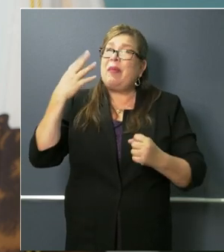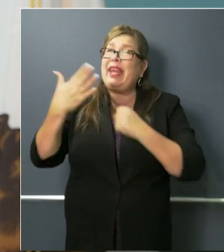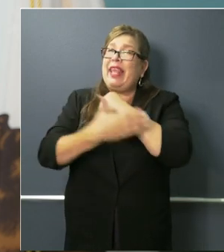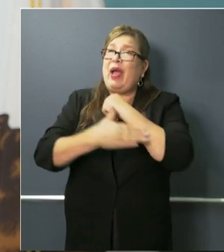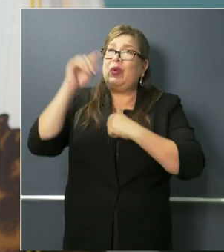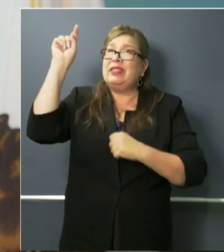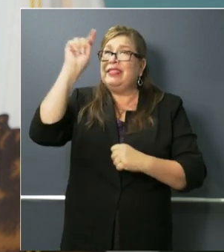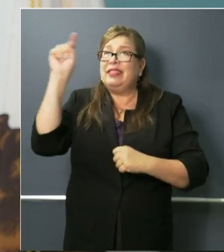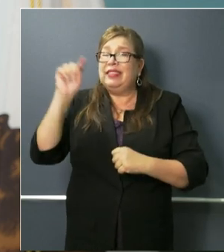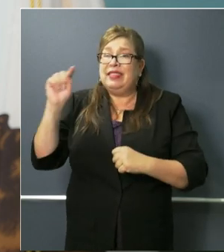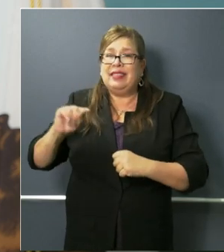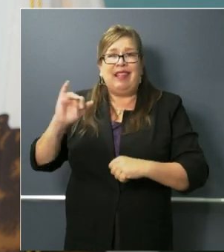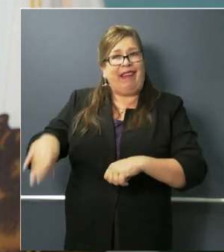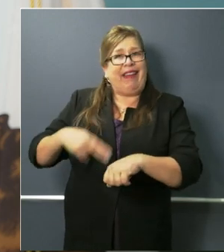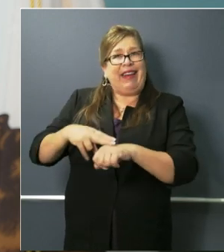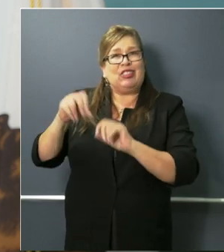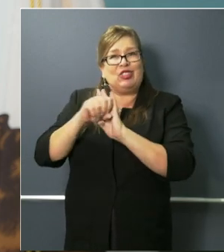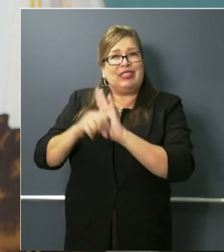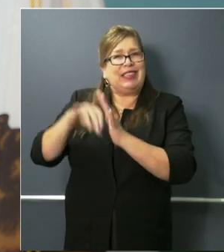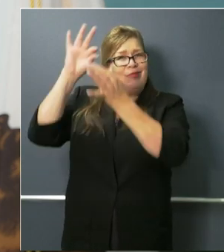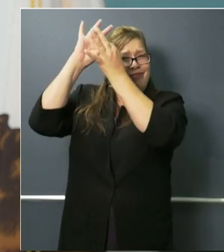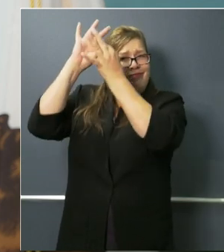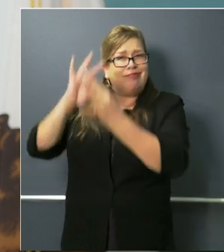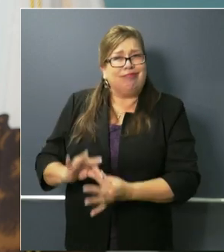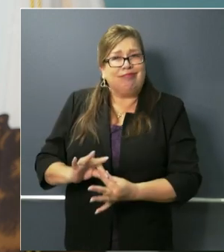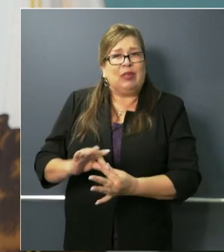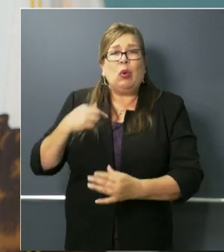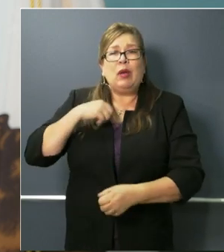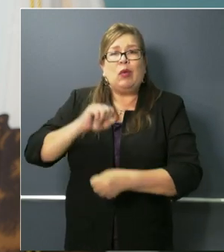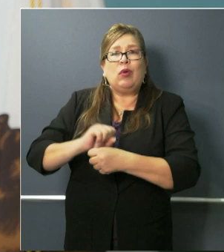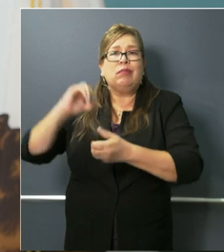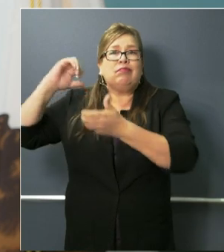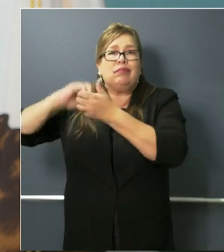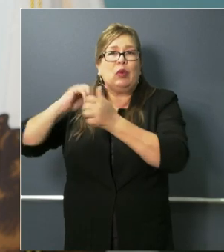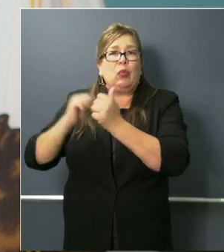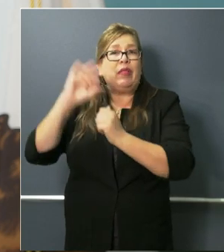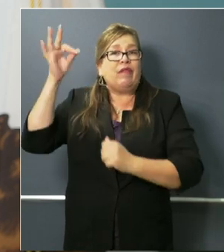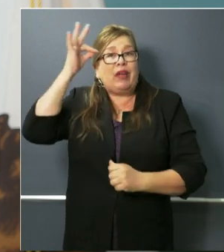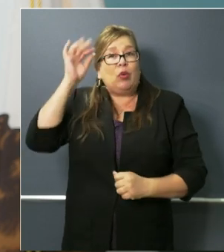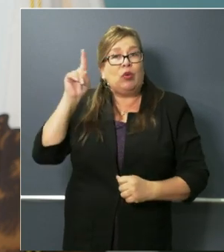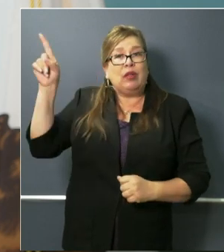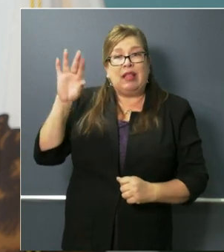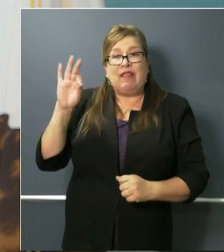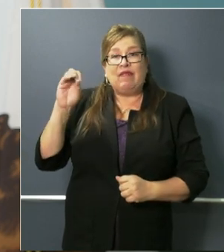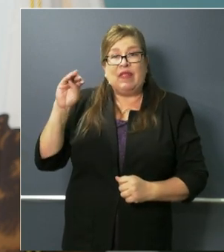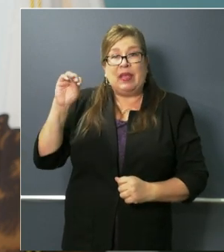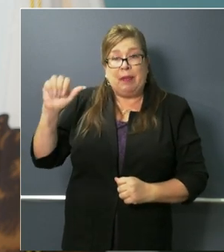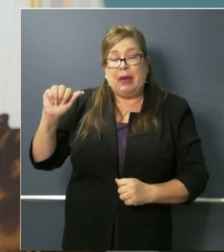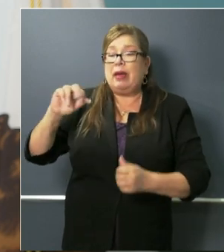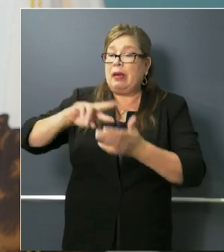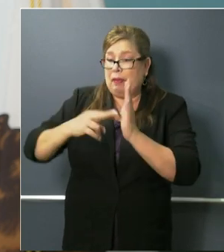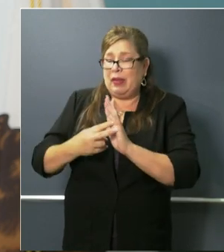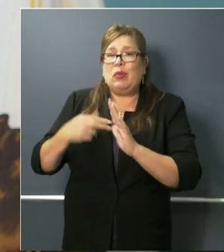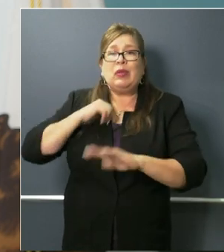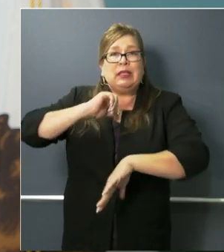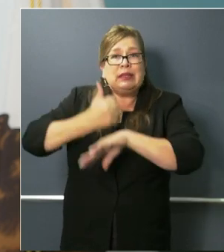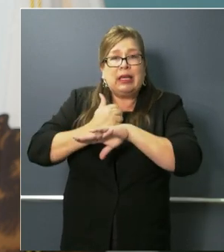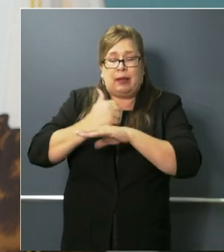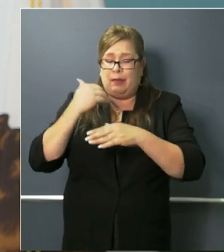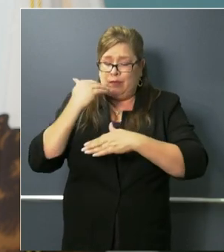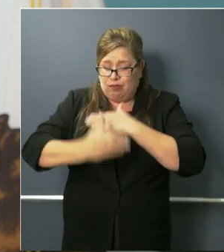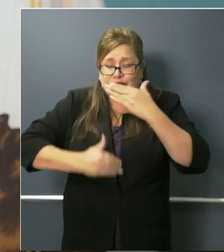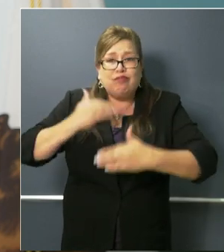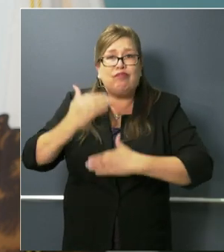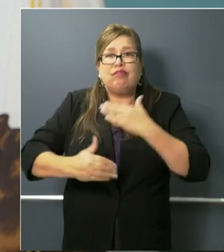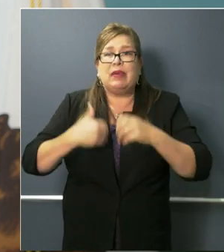partner uh to make sure that we are really following through on protocols and procedures where we can guarantee supplies